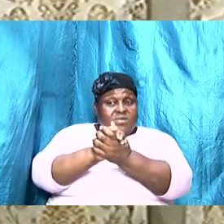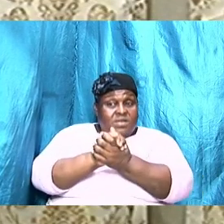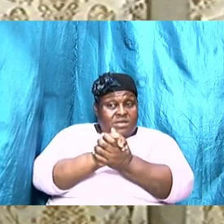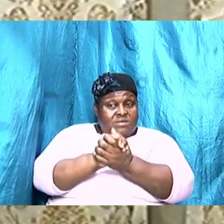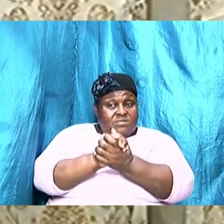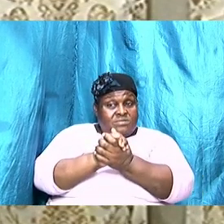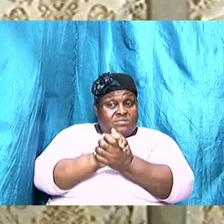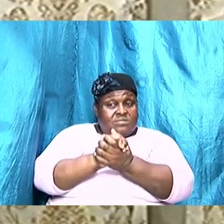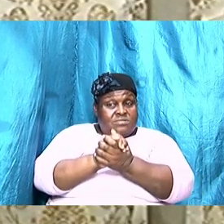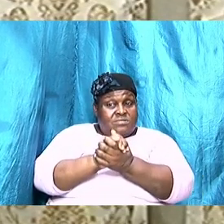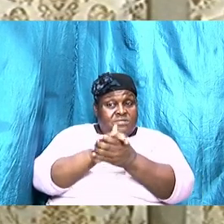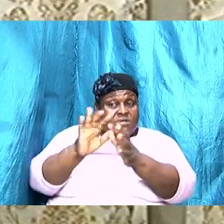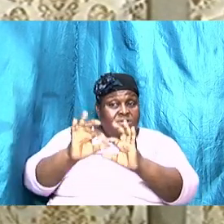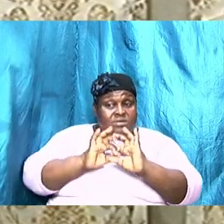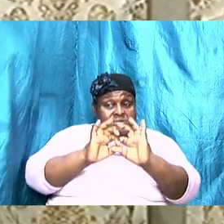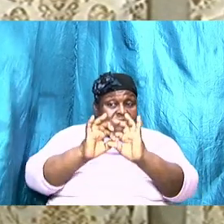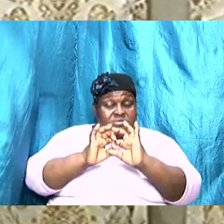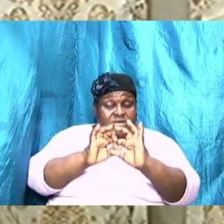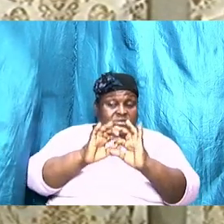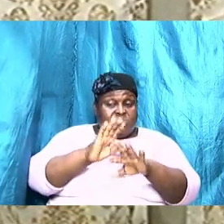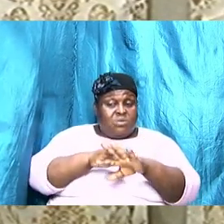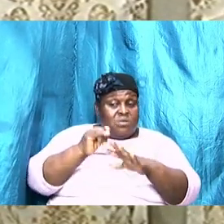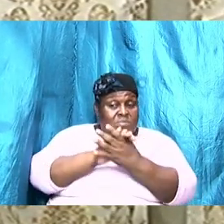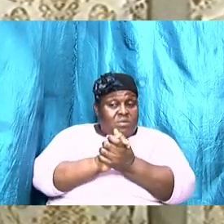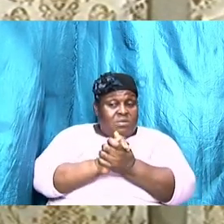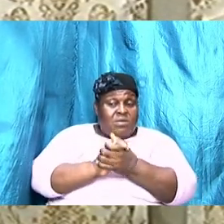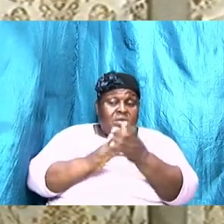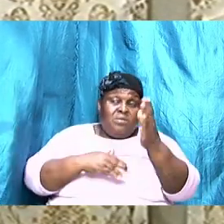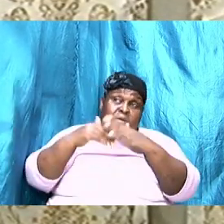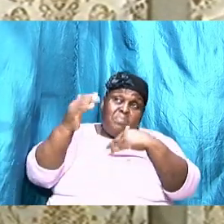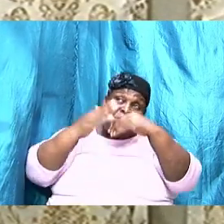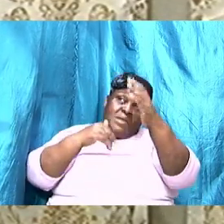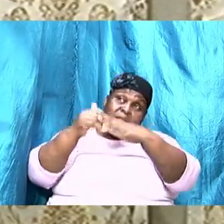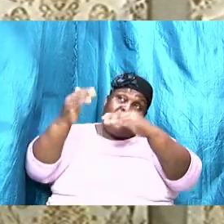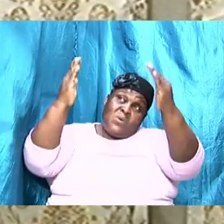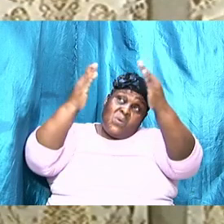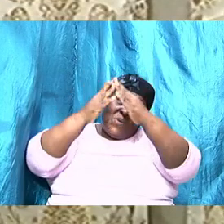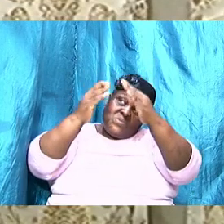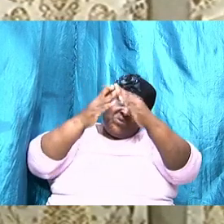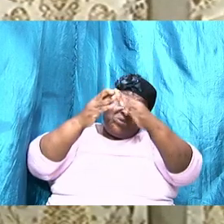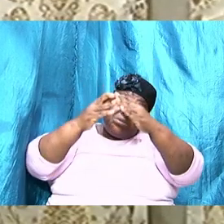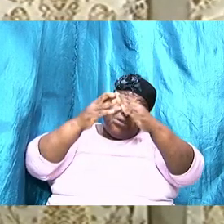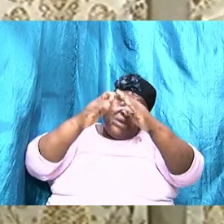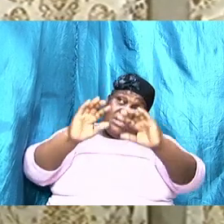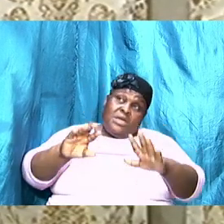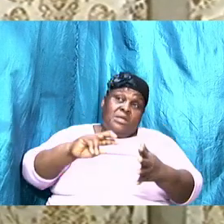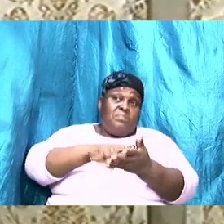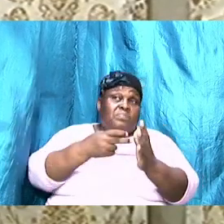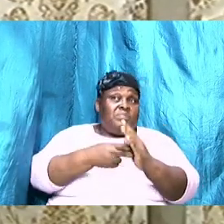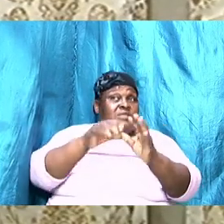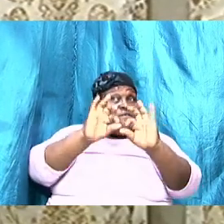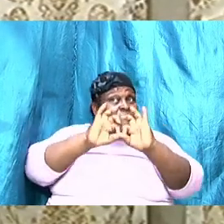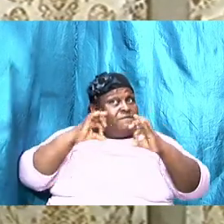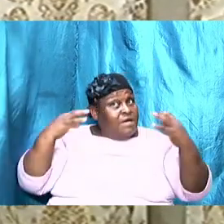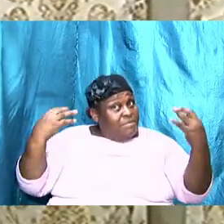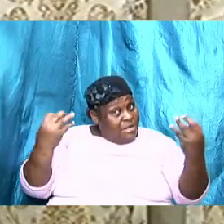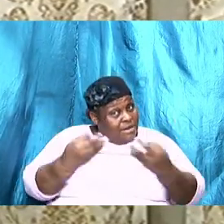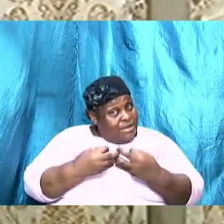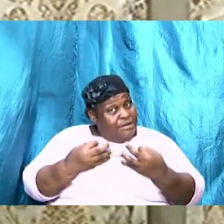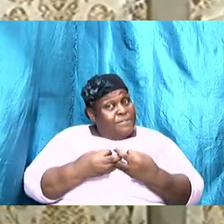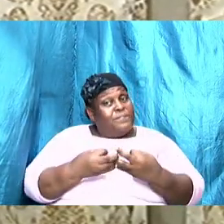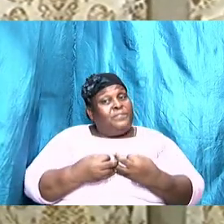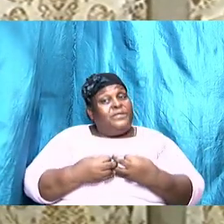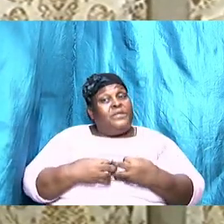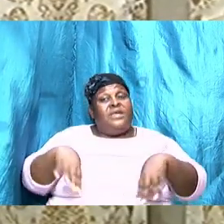we are building so we build a house and the house can represent what a family you remember we talk